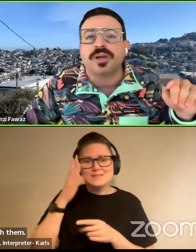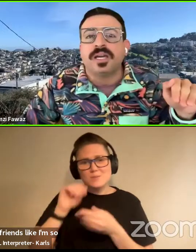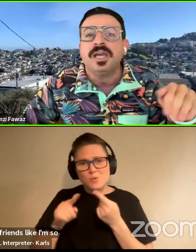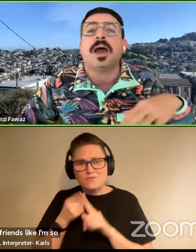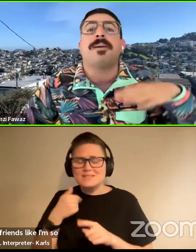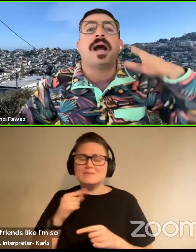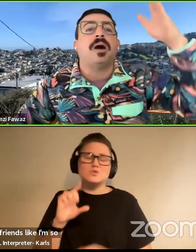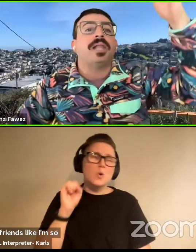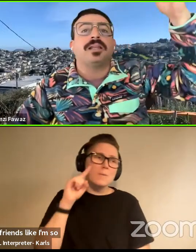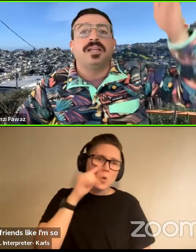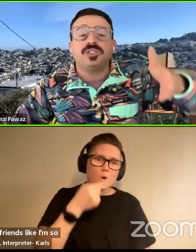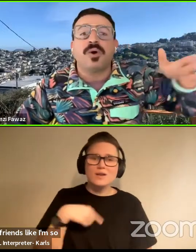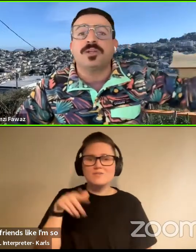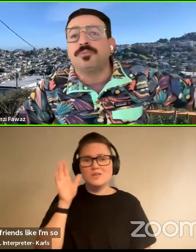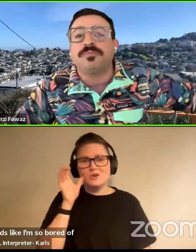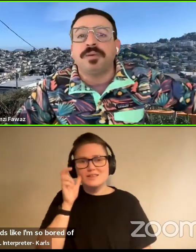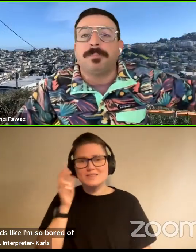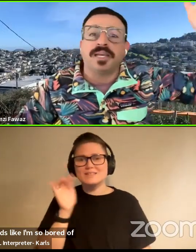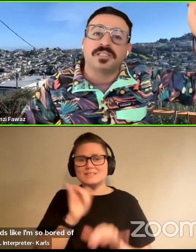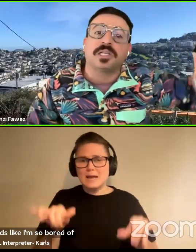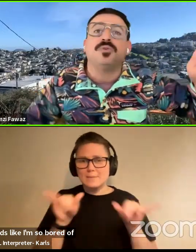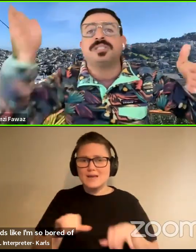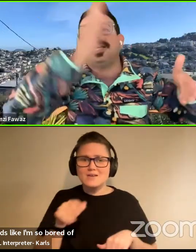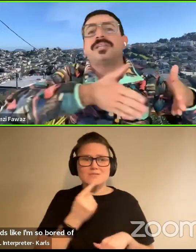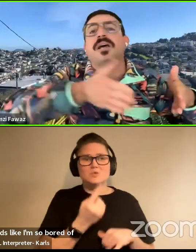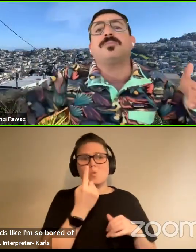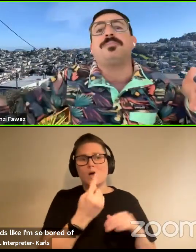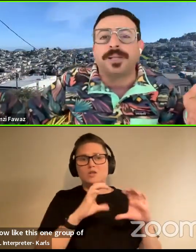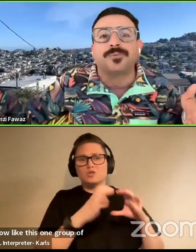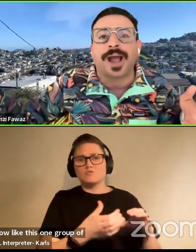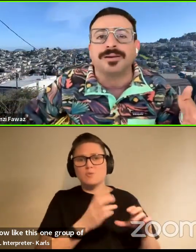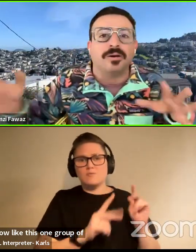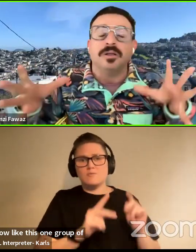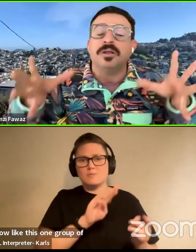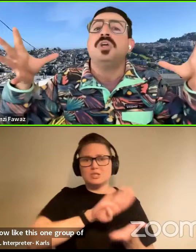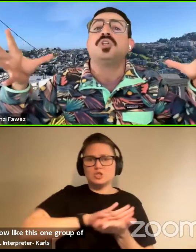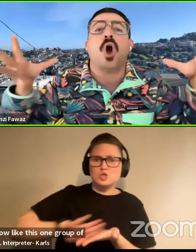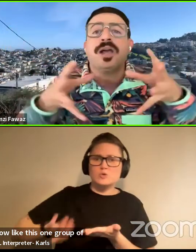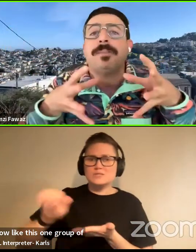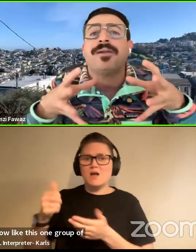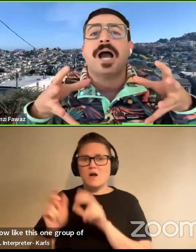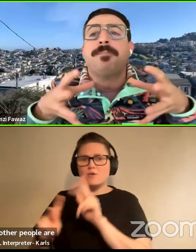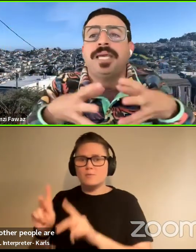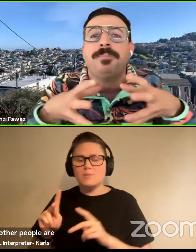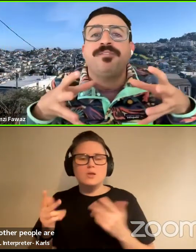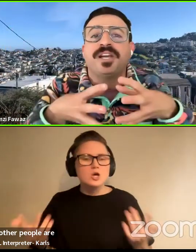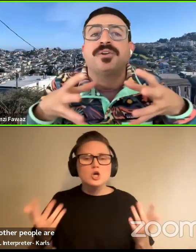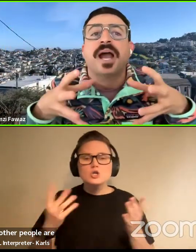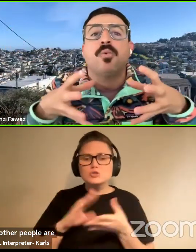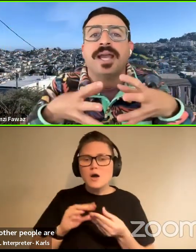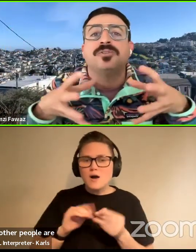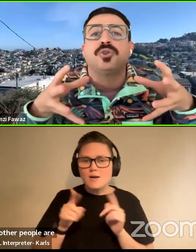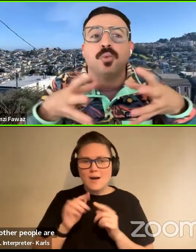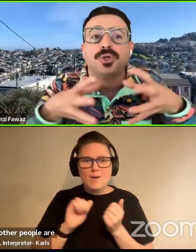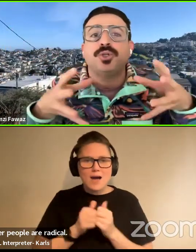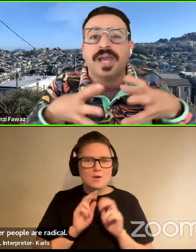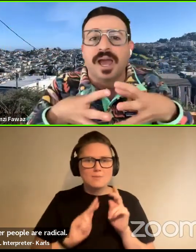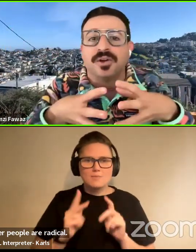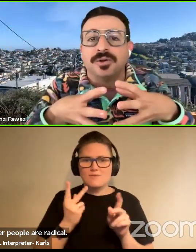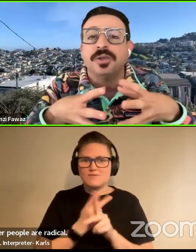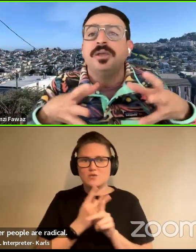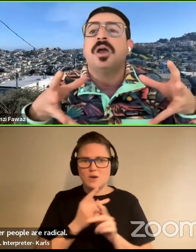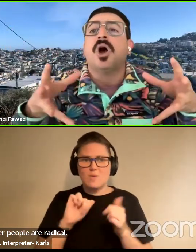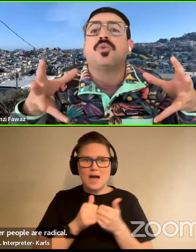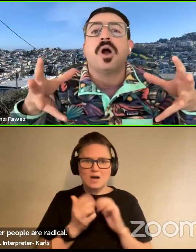the same story about how like this one group of people excludes these other people are radical. Talk about how people figured out ways to